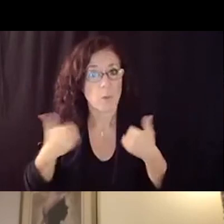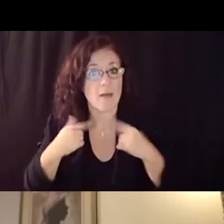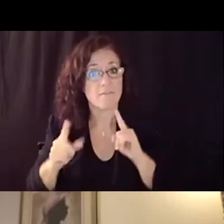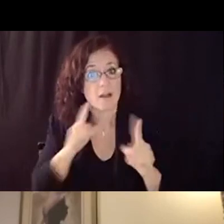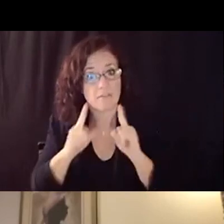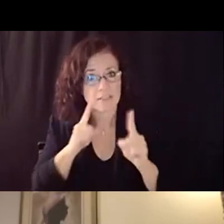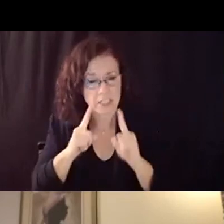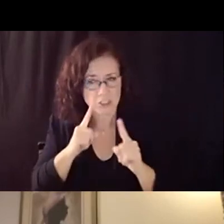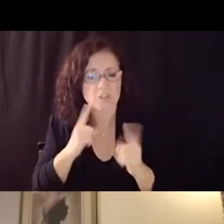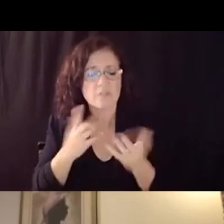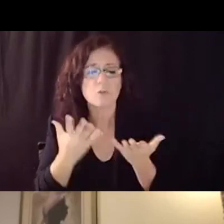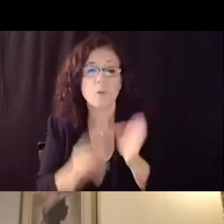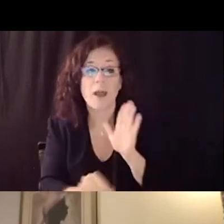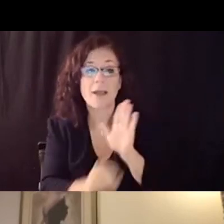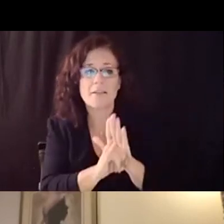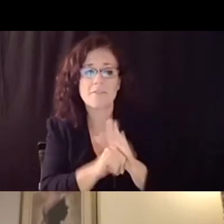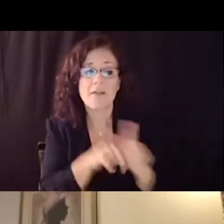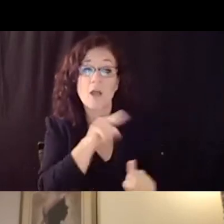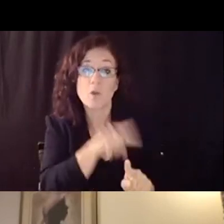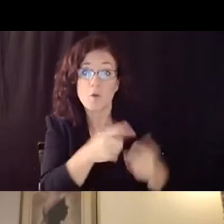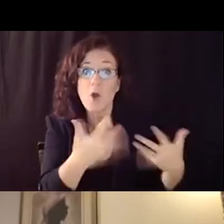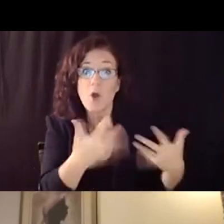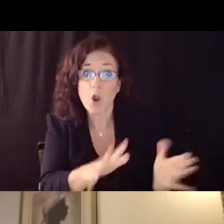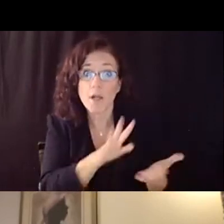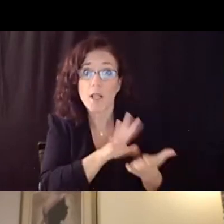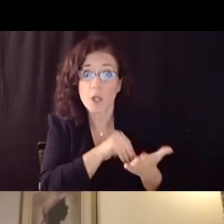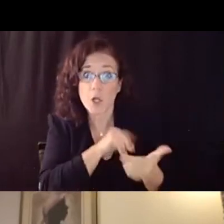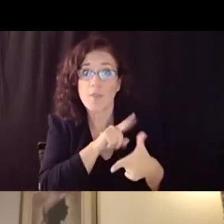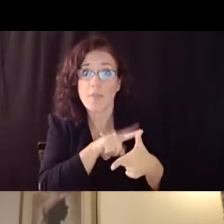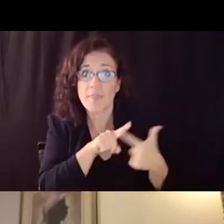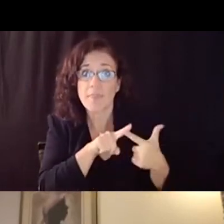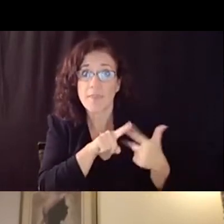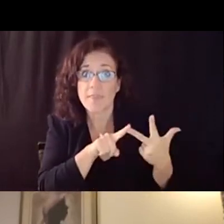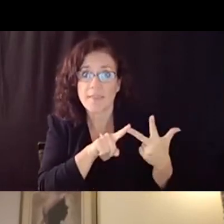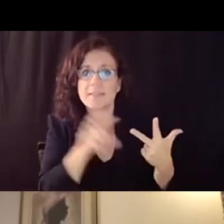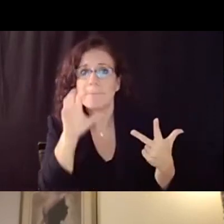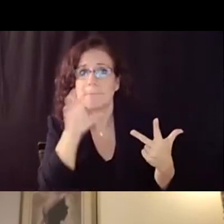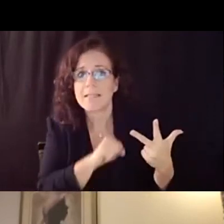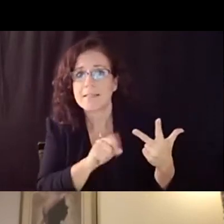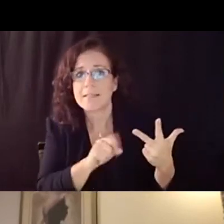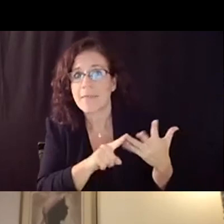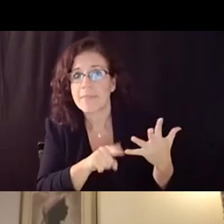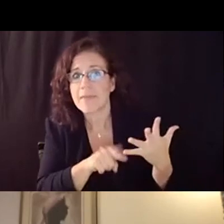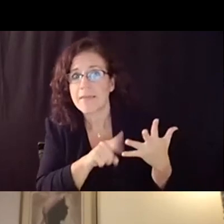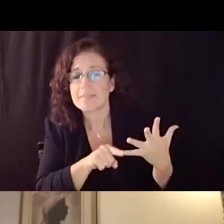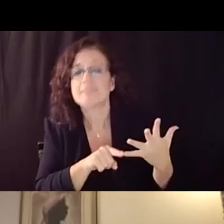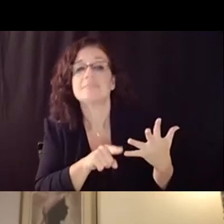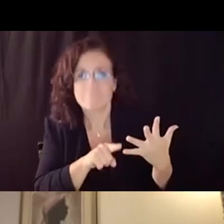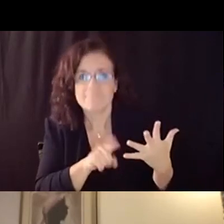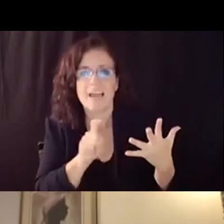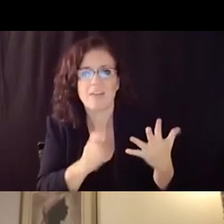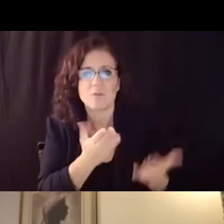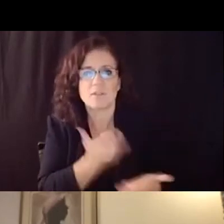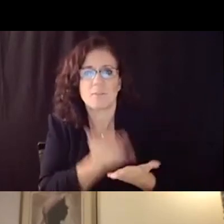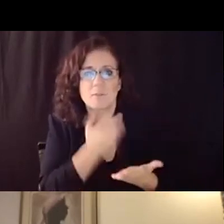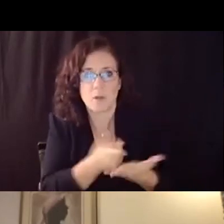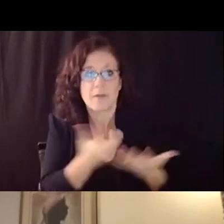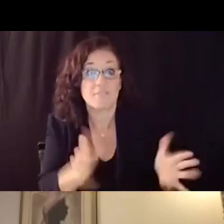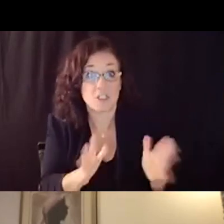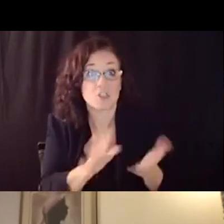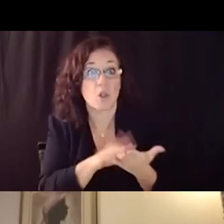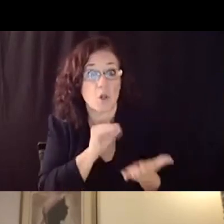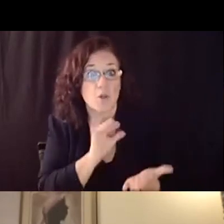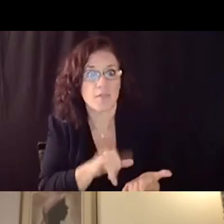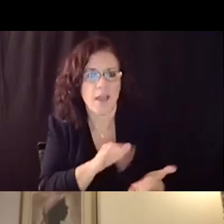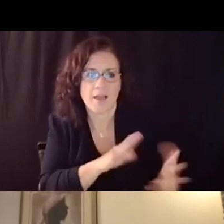for the clarity of both the student and the teacher who ultimately it's the student who demonstrates and takes responsibility for demonstrating that